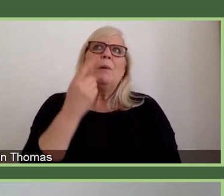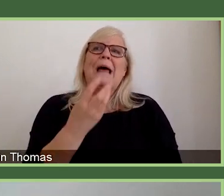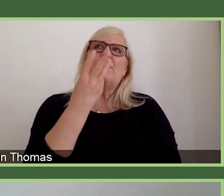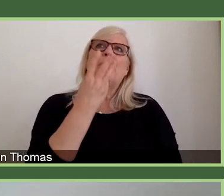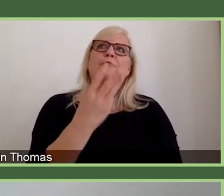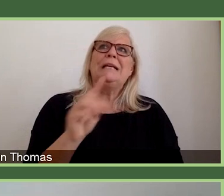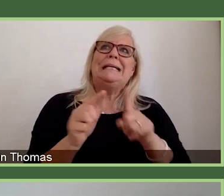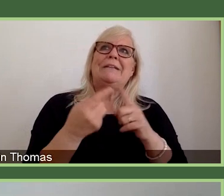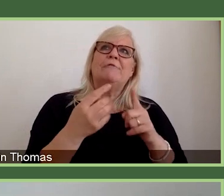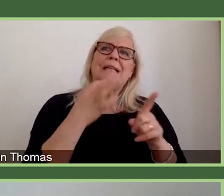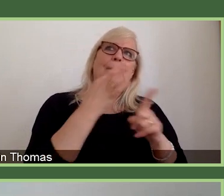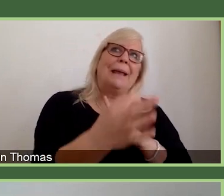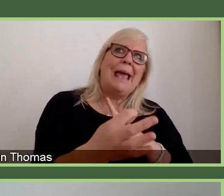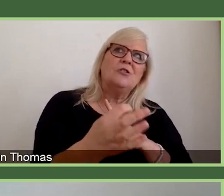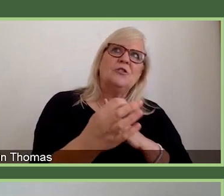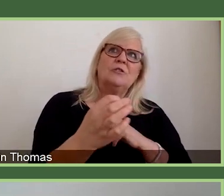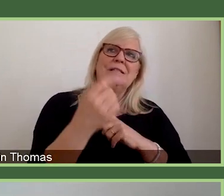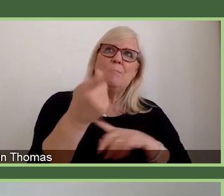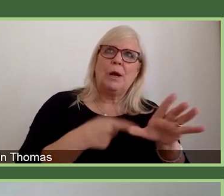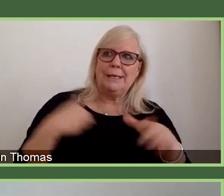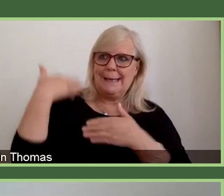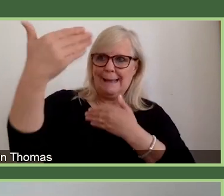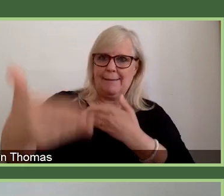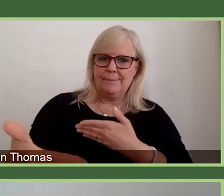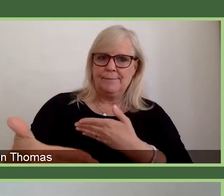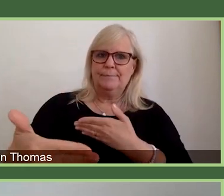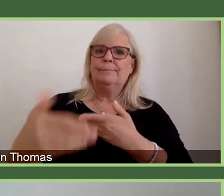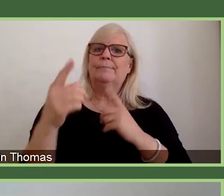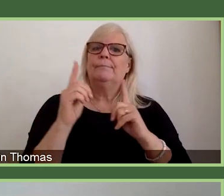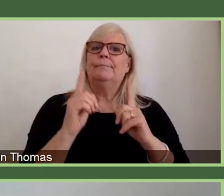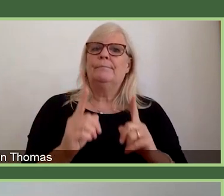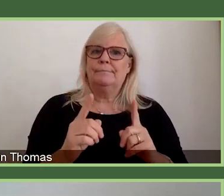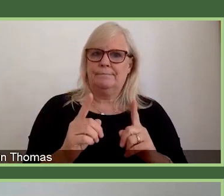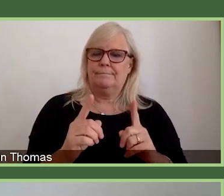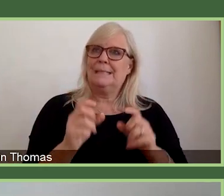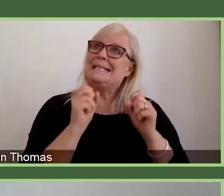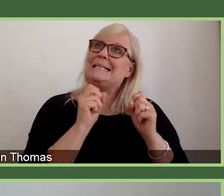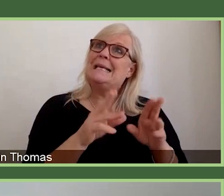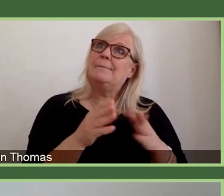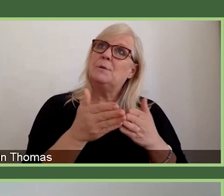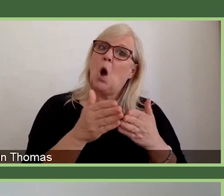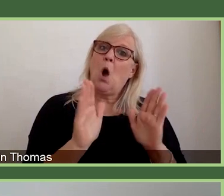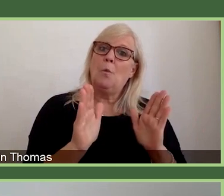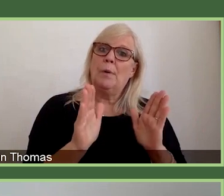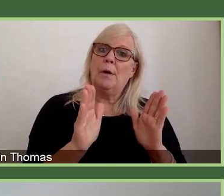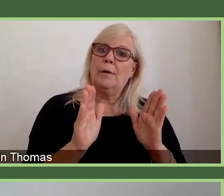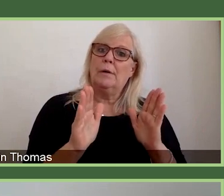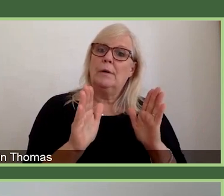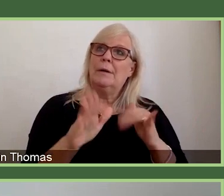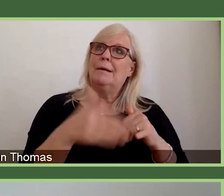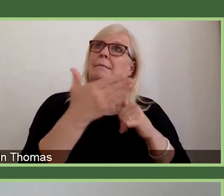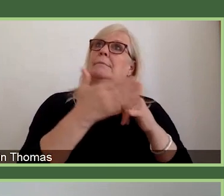of the schemes. The schemes will open to applications at the end of August, beginning of